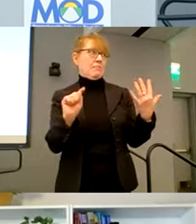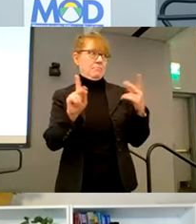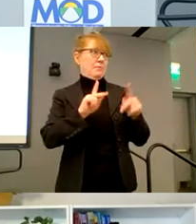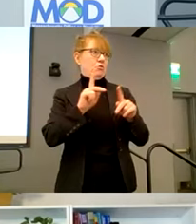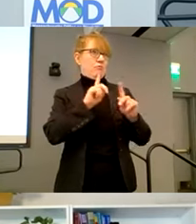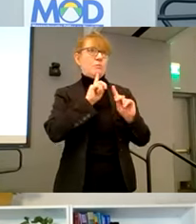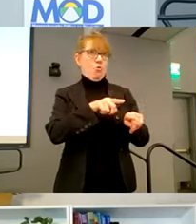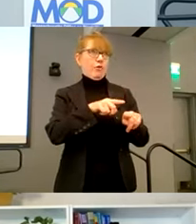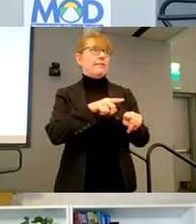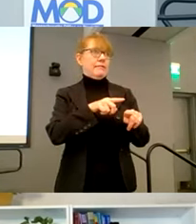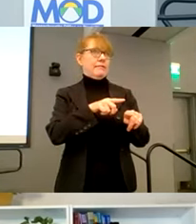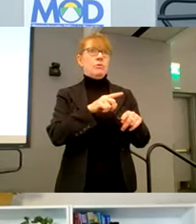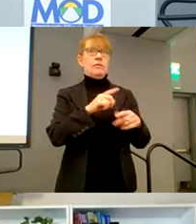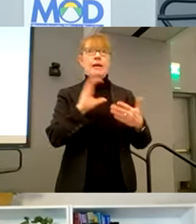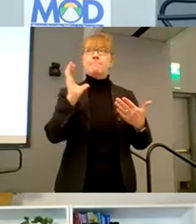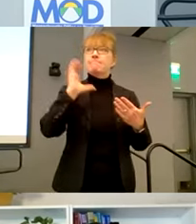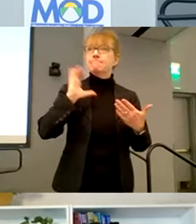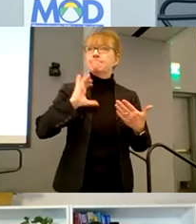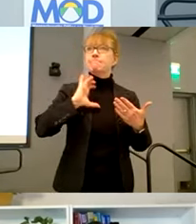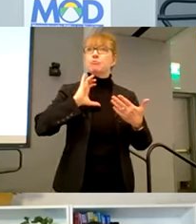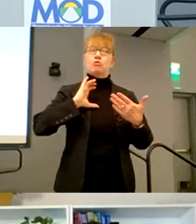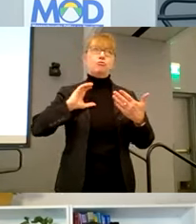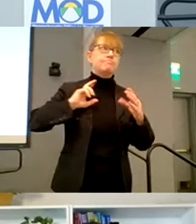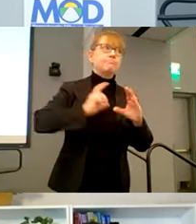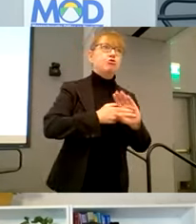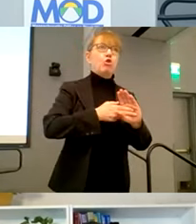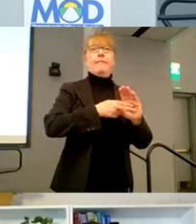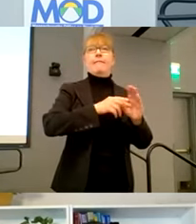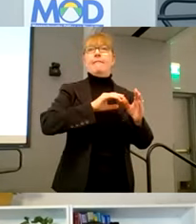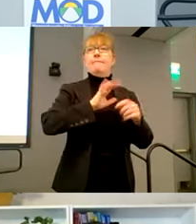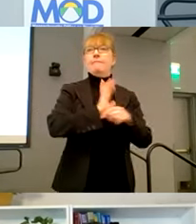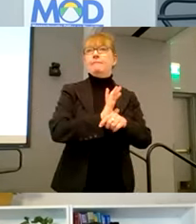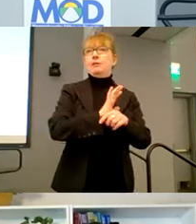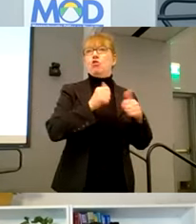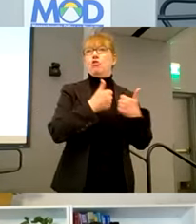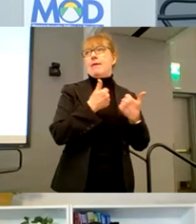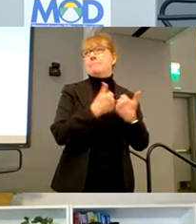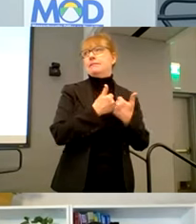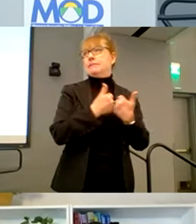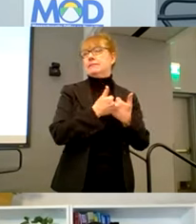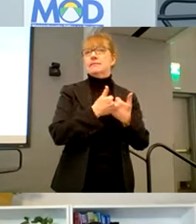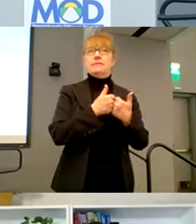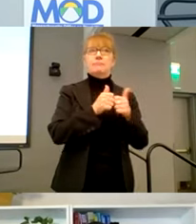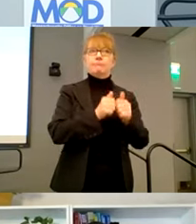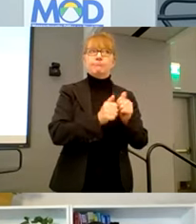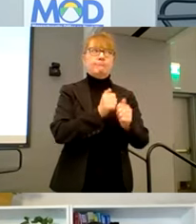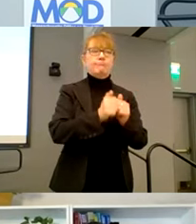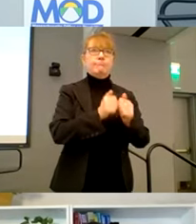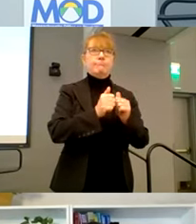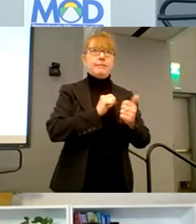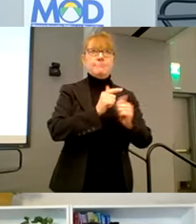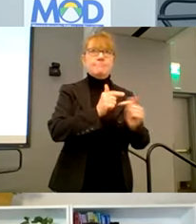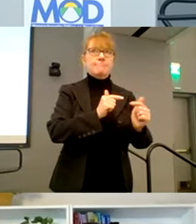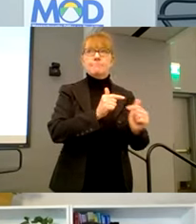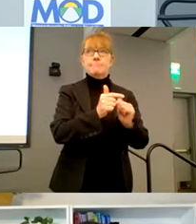seek when they, or they experience when they play video games, uh, with connection being a really strong, uh, report that people have, um,